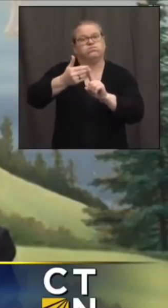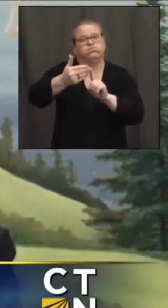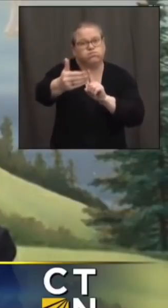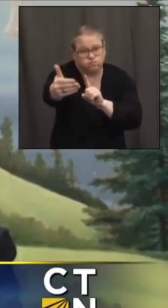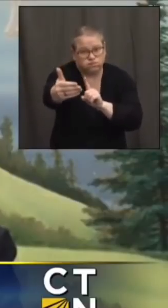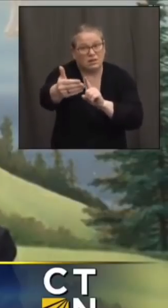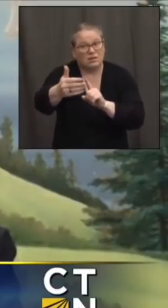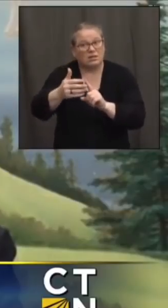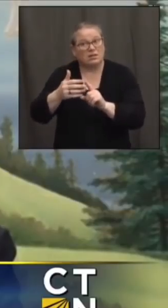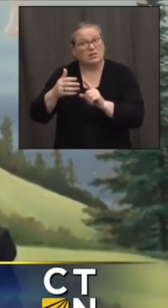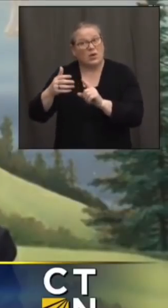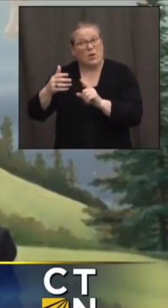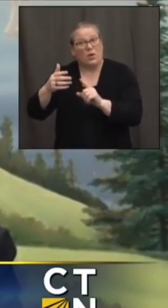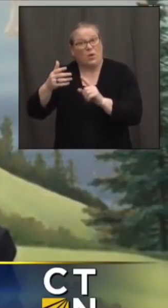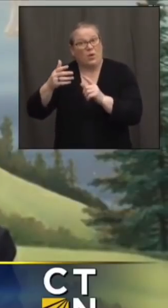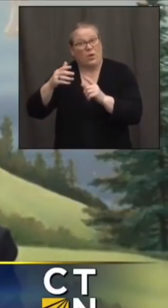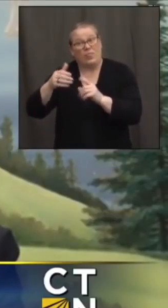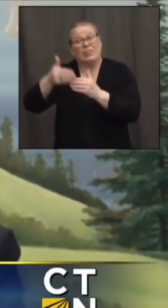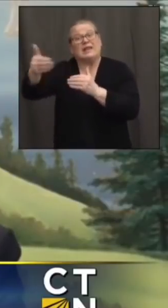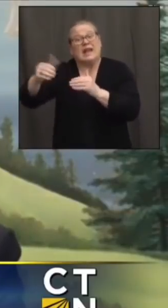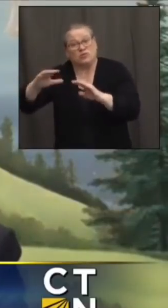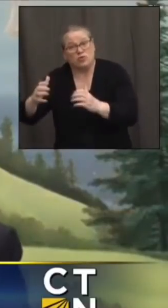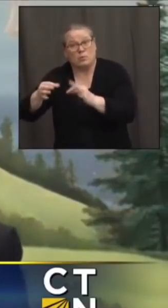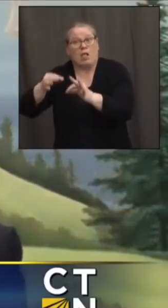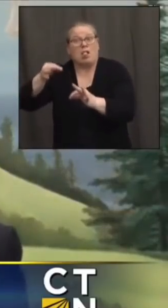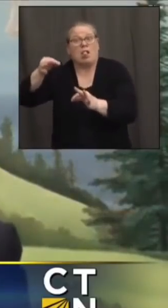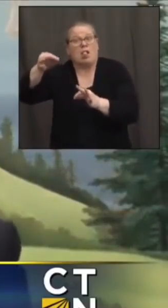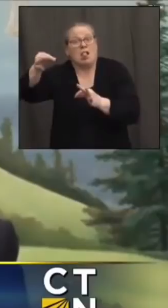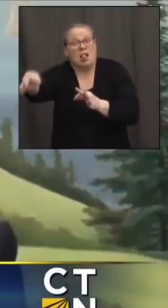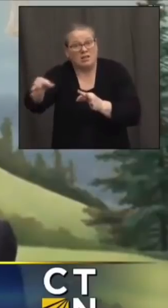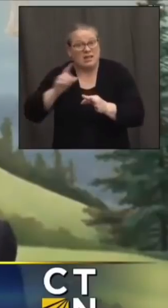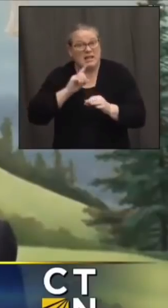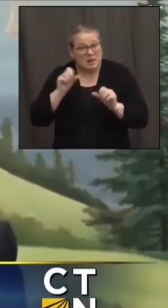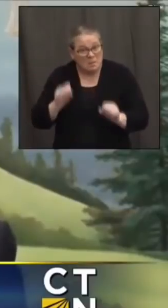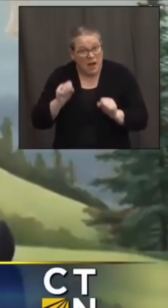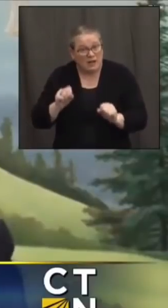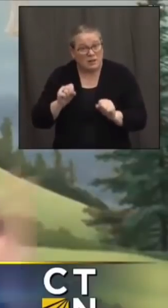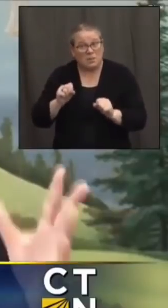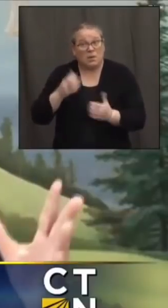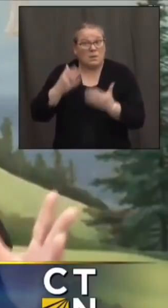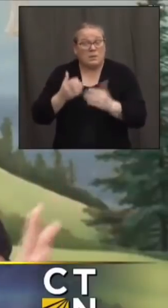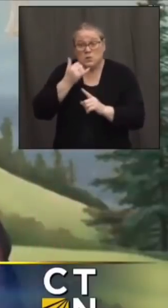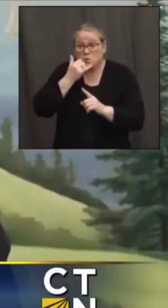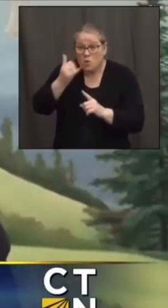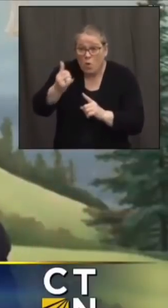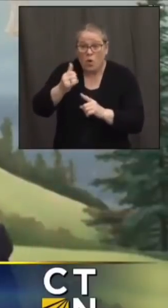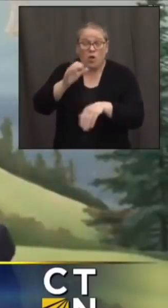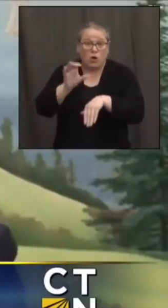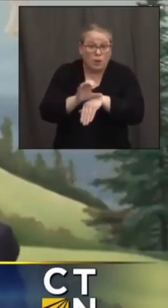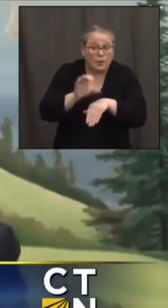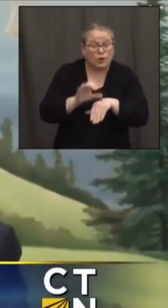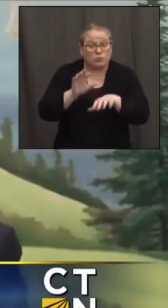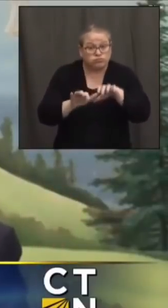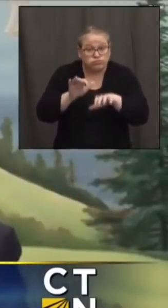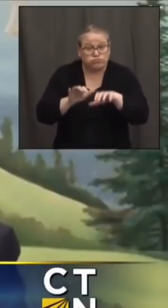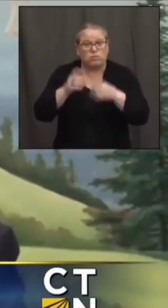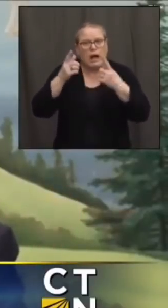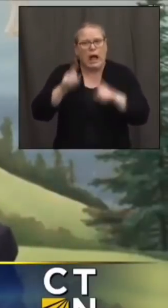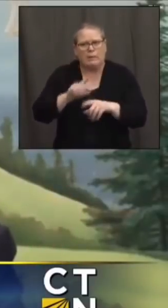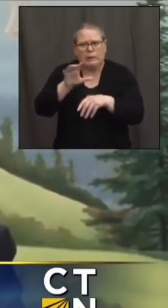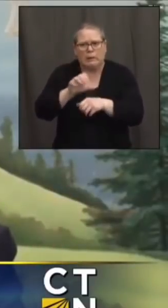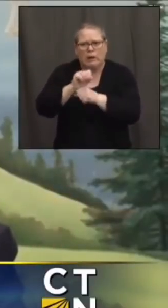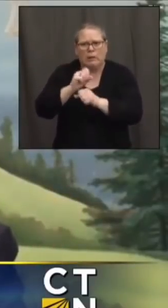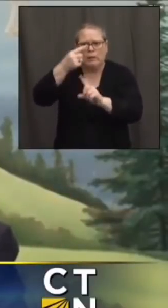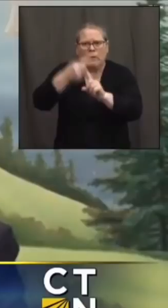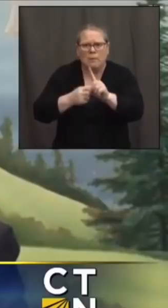a month to get that yes i'm afraid that's true um it's um you know close to half the state and